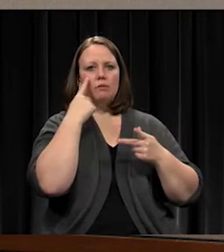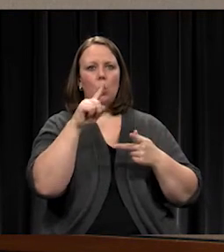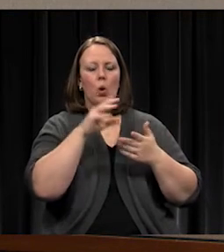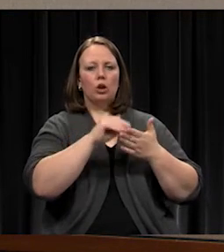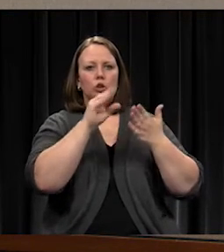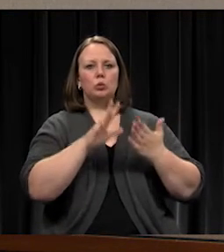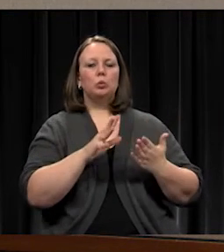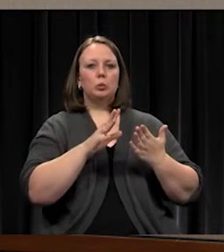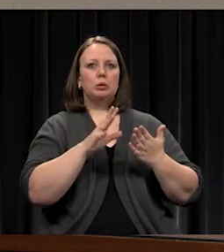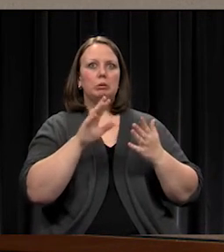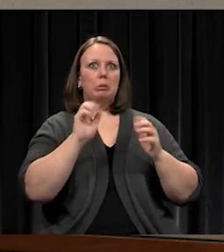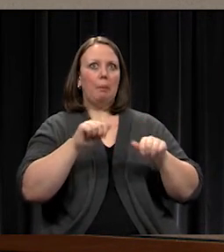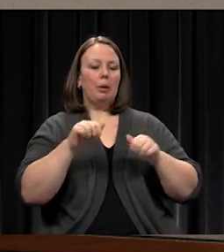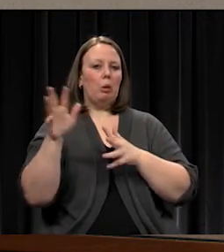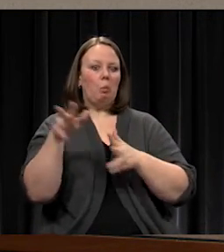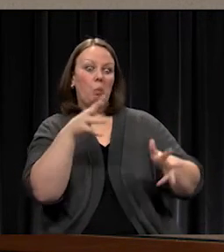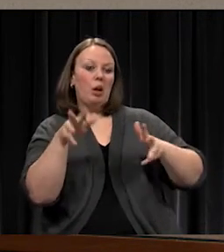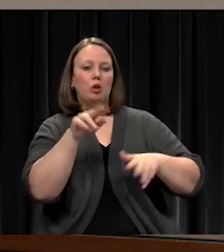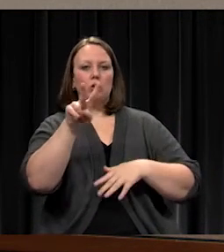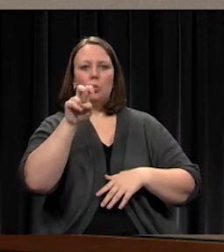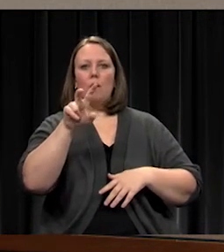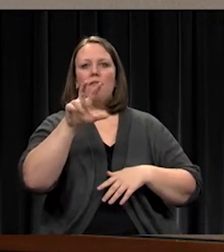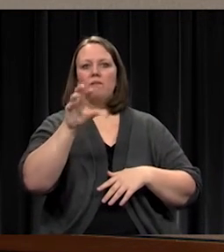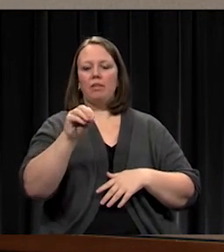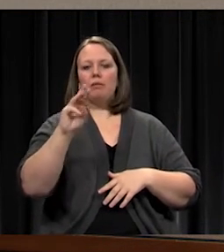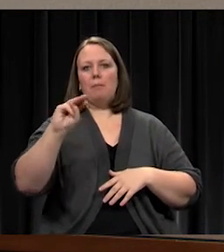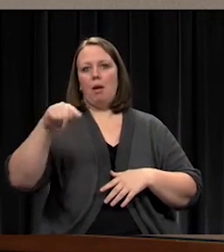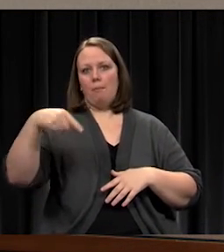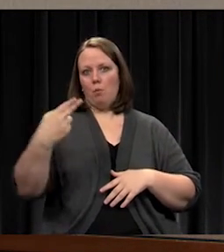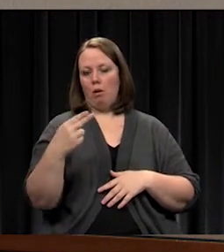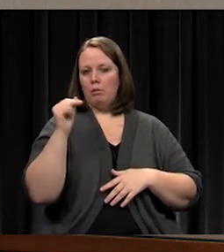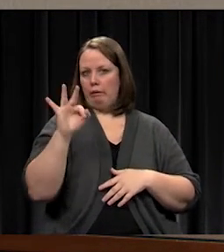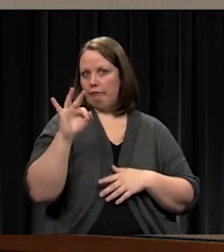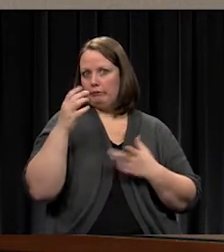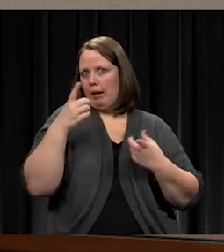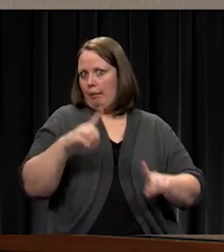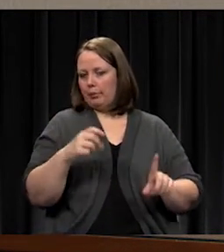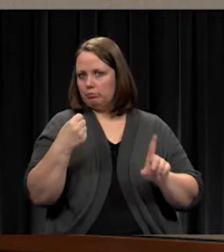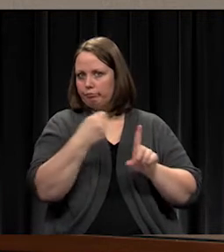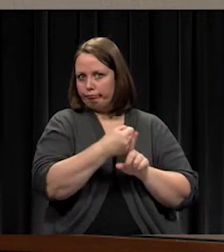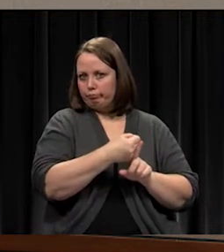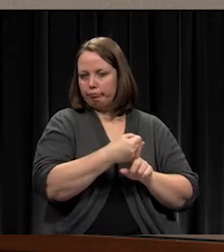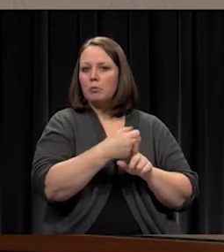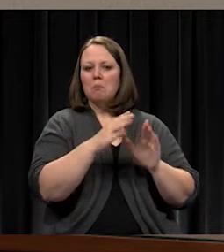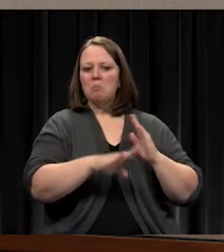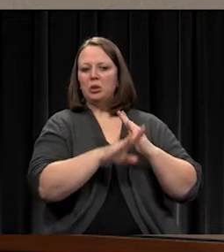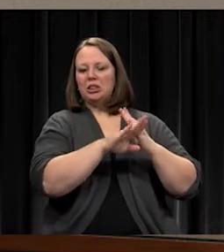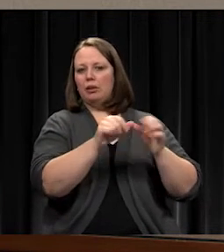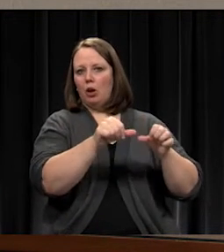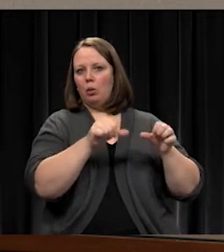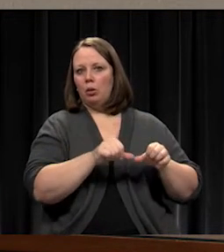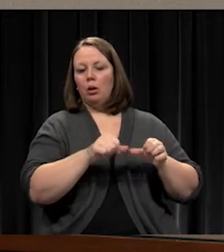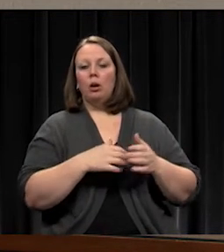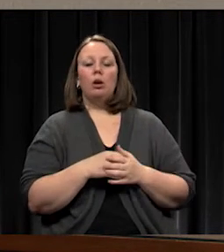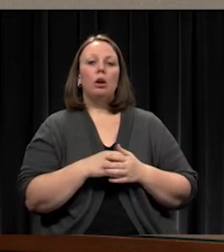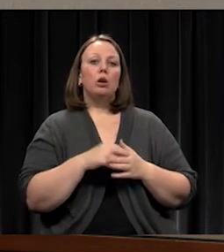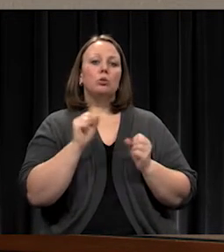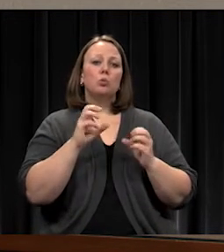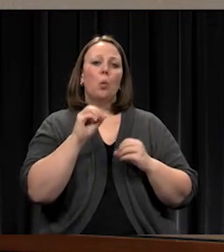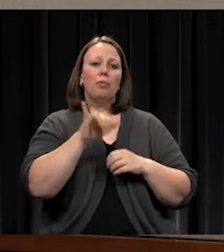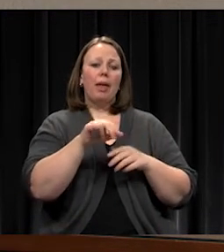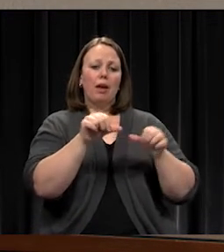an hour winds, in the case of that event. The spaces were designed with standard doors,